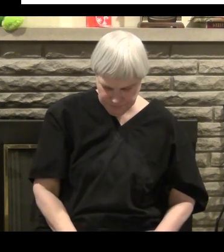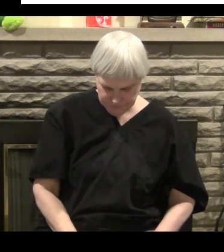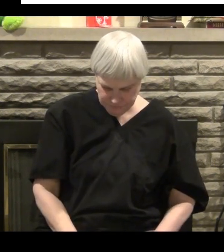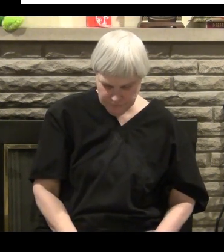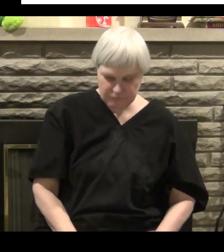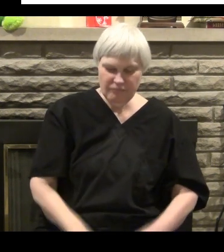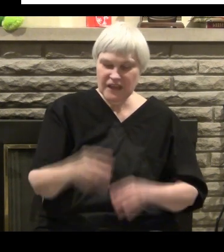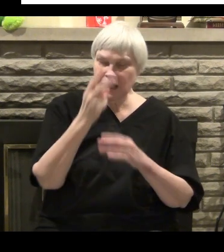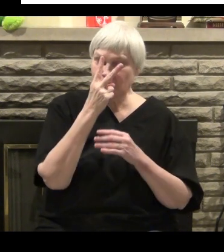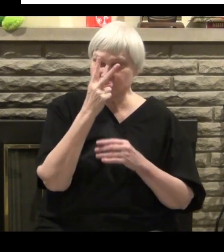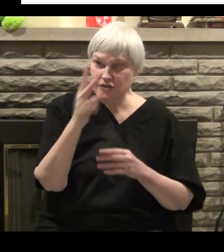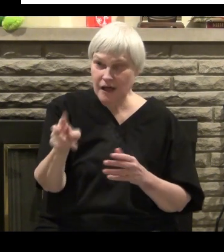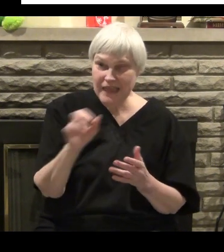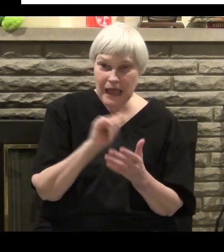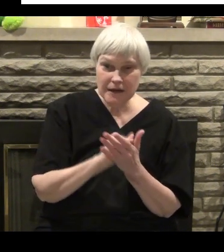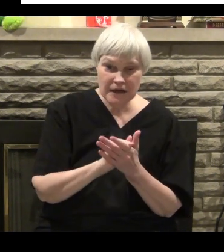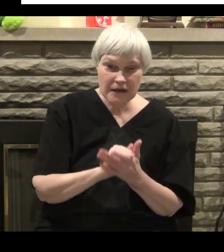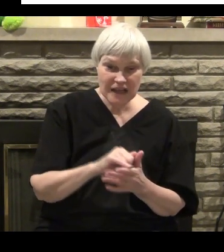Oh, my goodness.